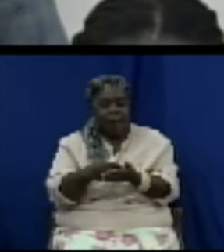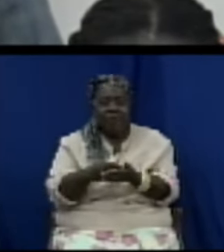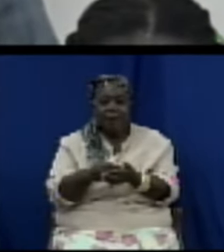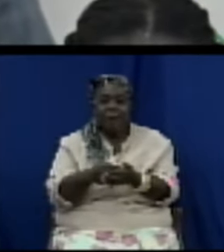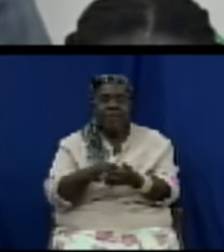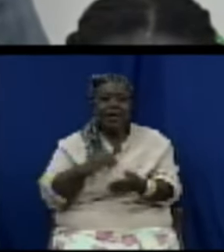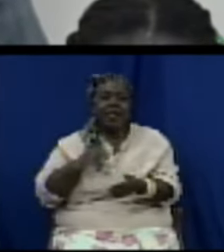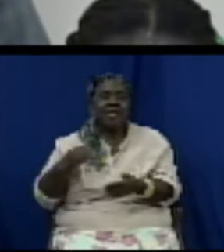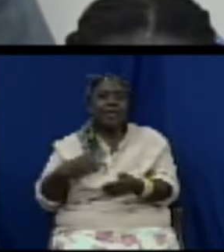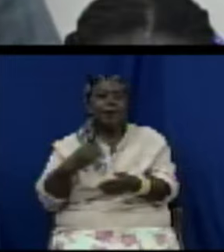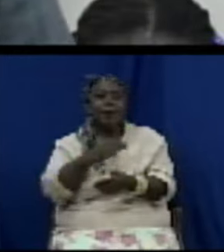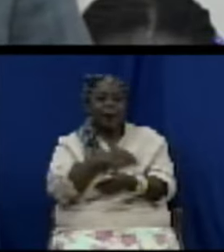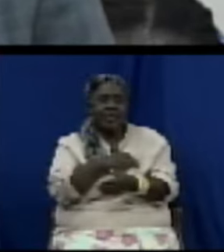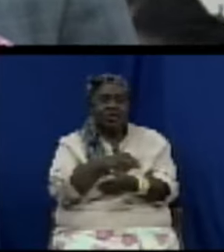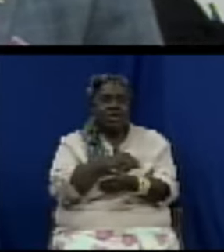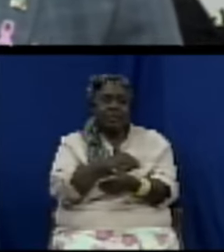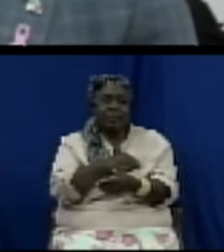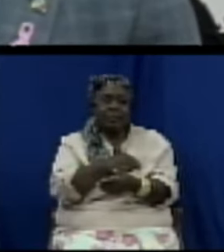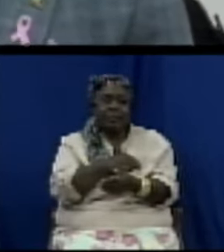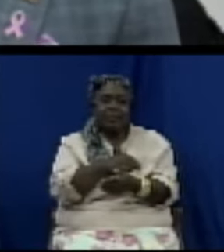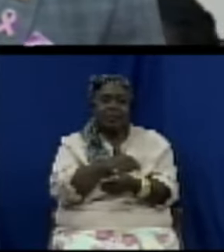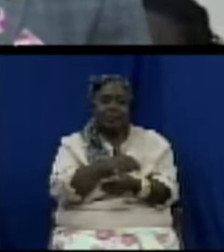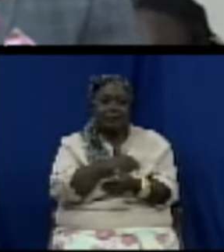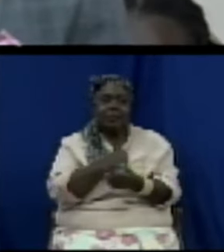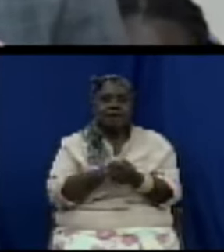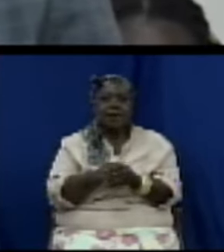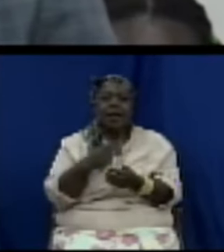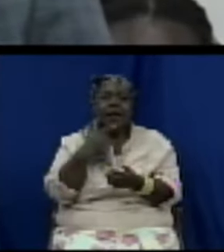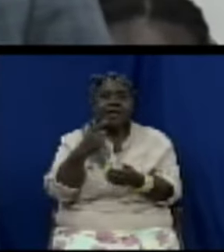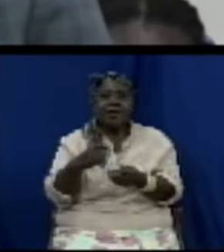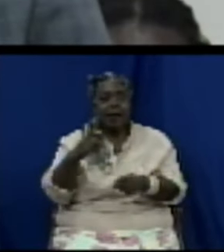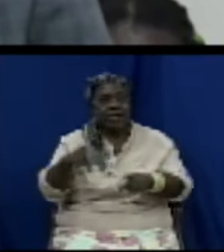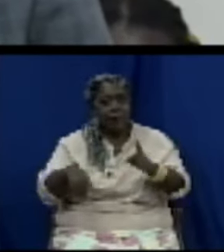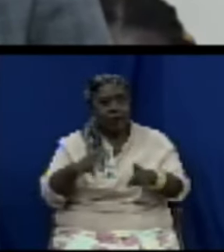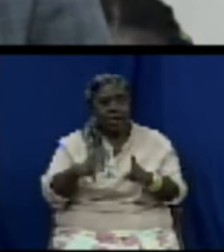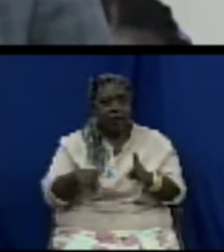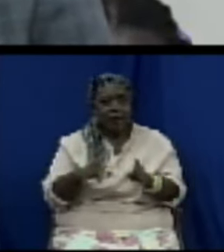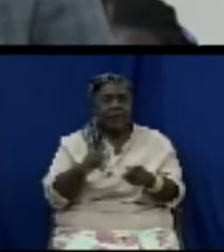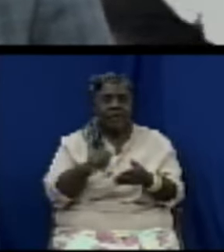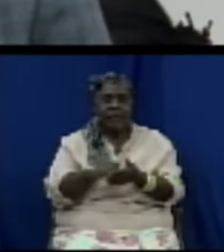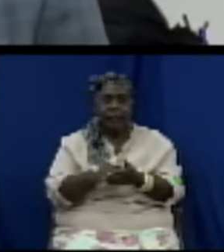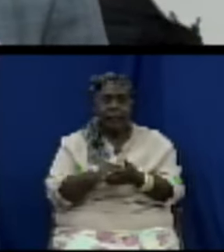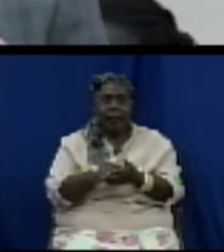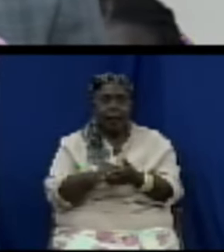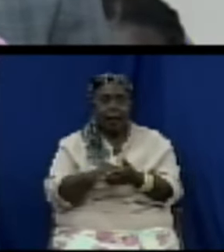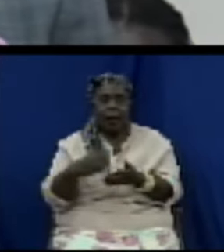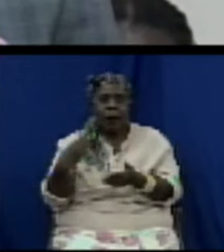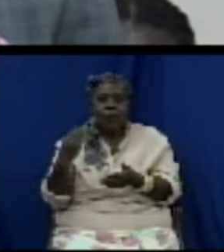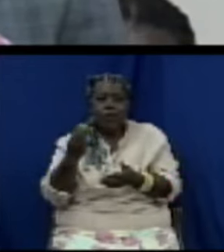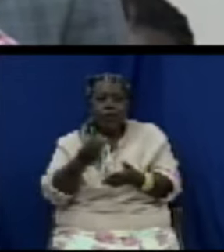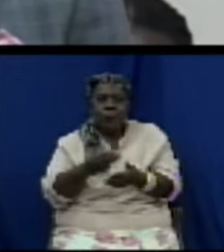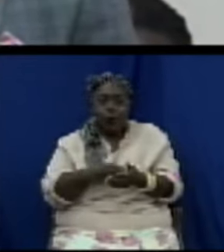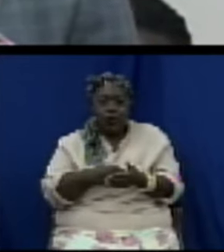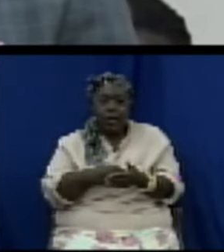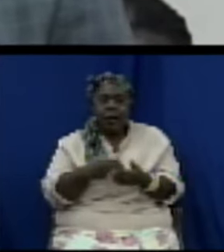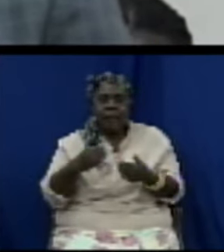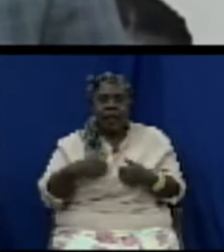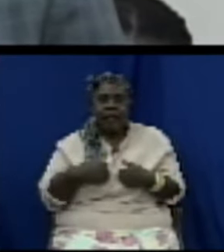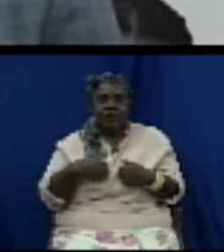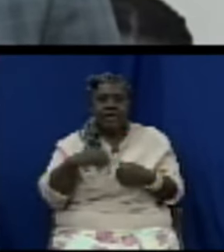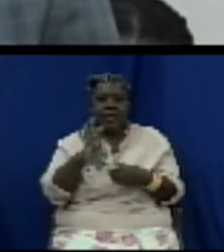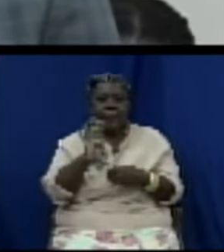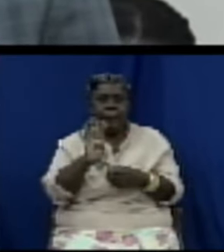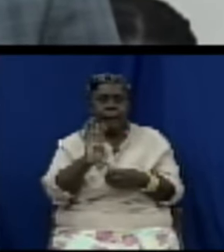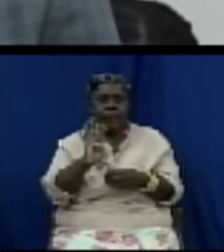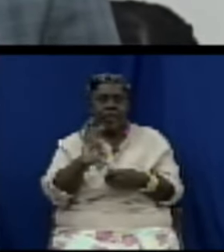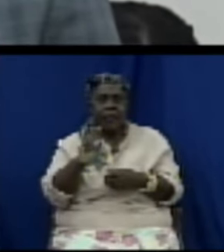the people of St. St. Kitts and Nevis, that we will be taking our budget on the road. And this